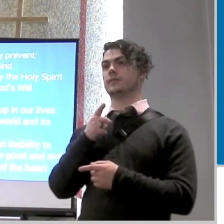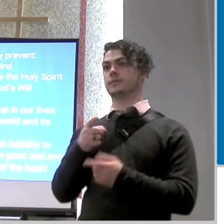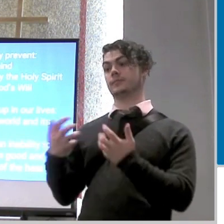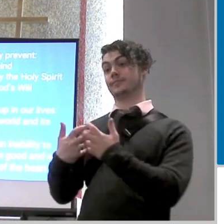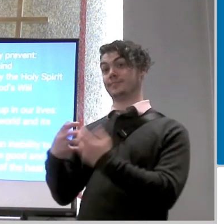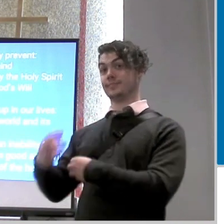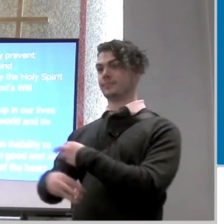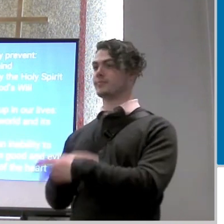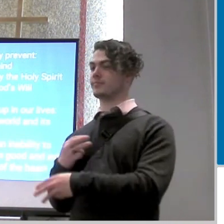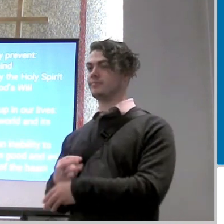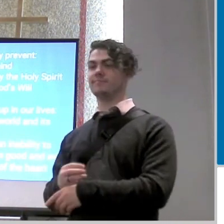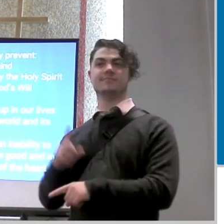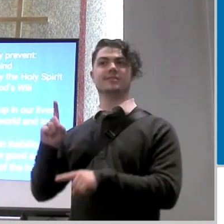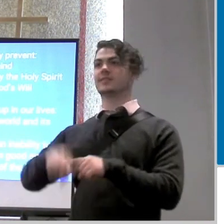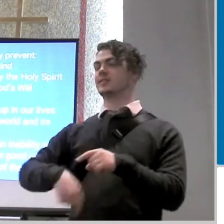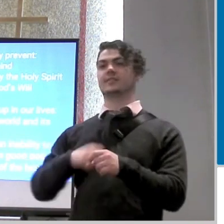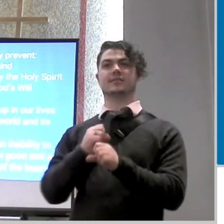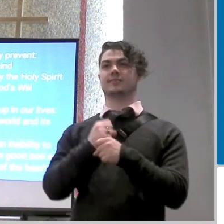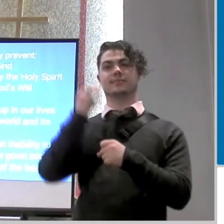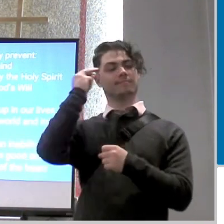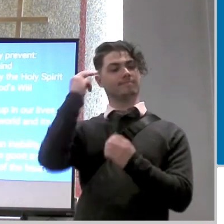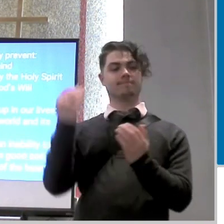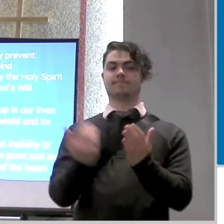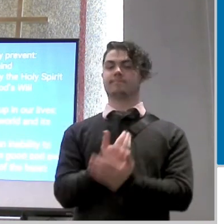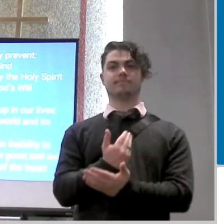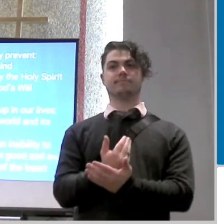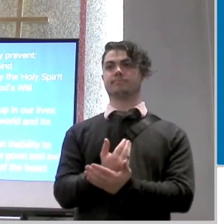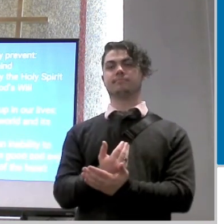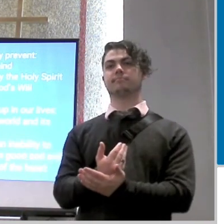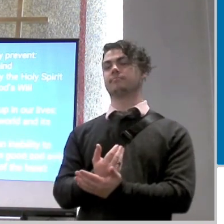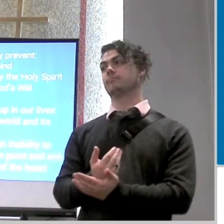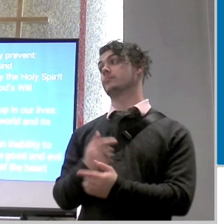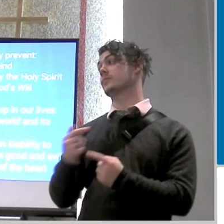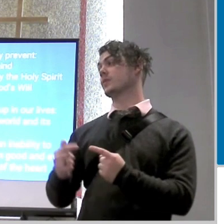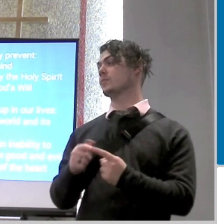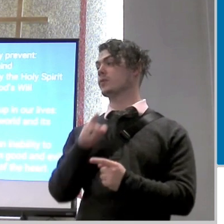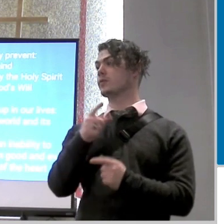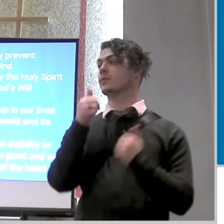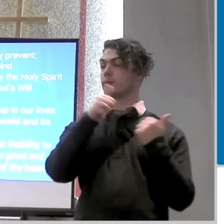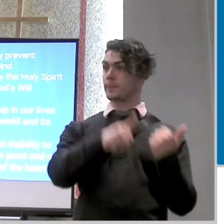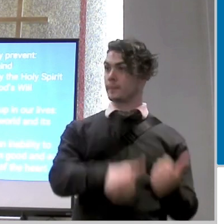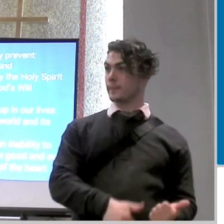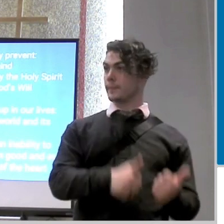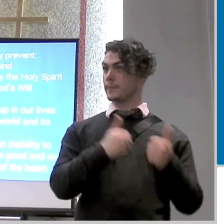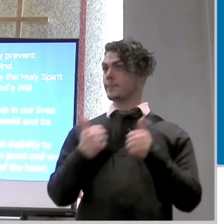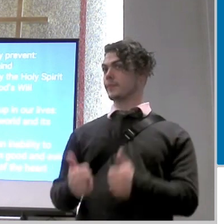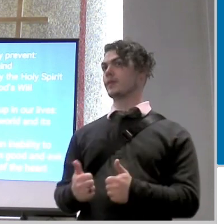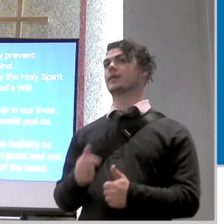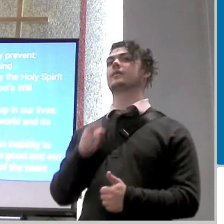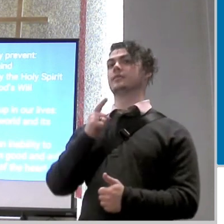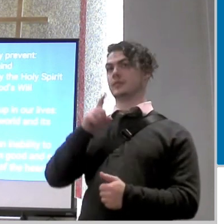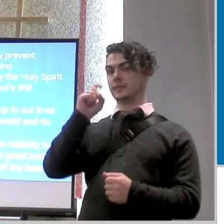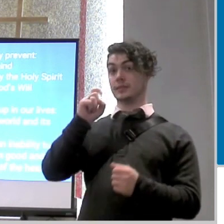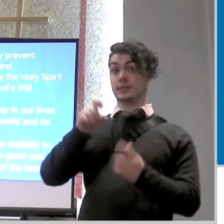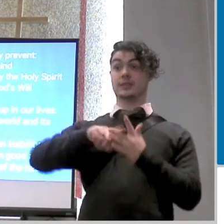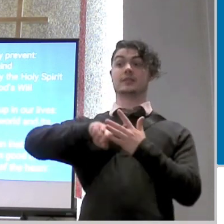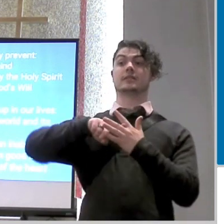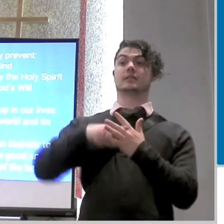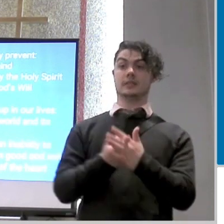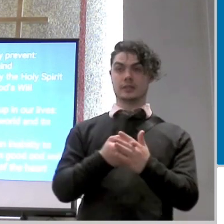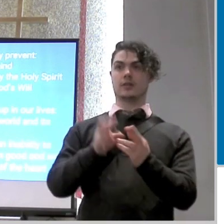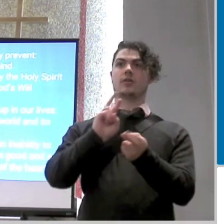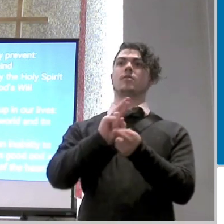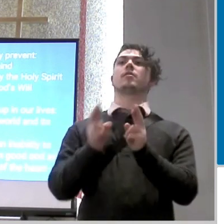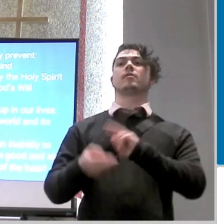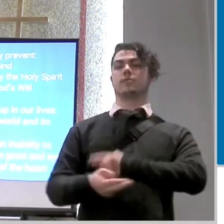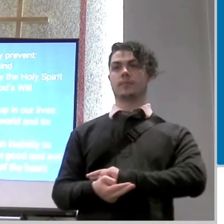baptized you got baptized and prior to that there should have been some repentance that began and so as we continue to